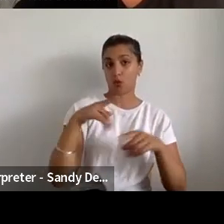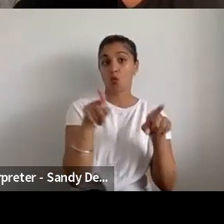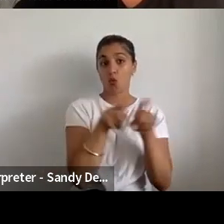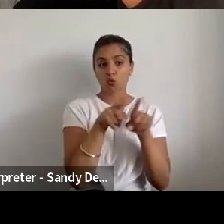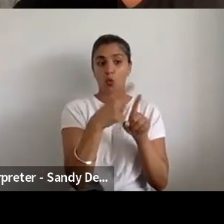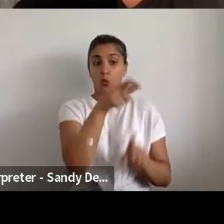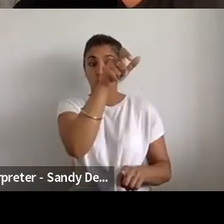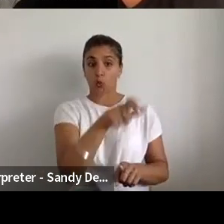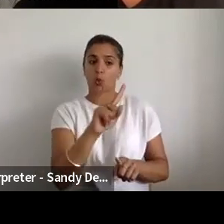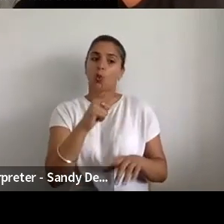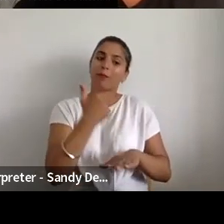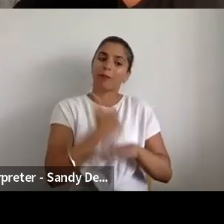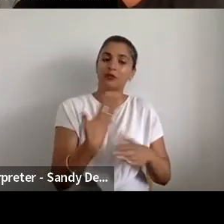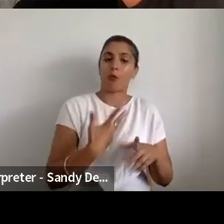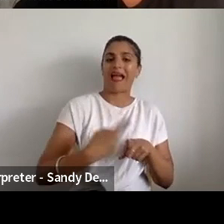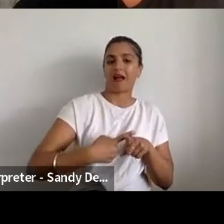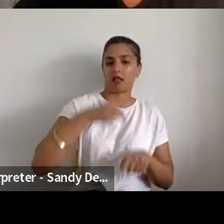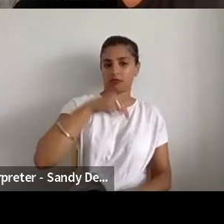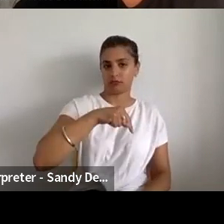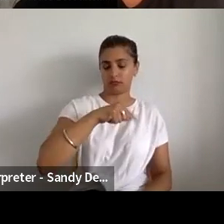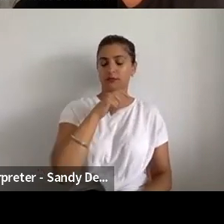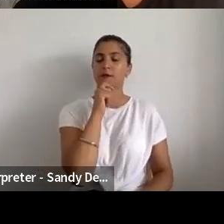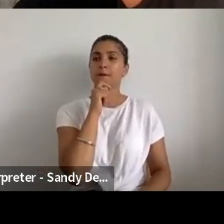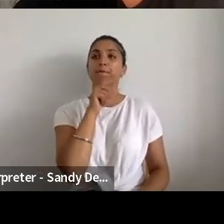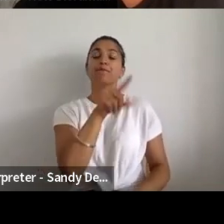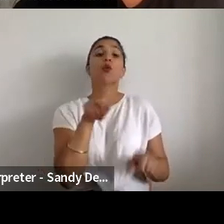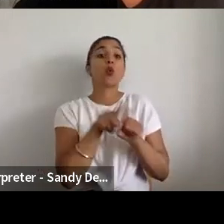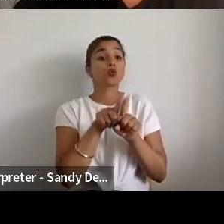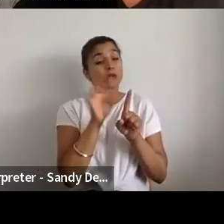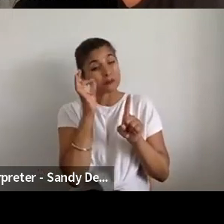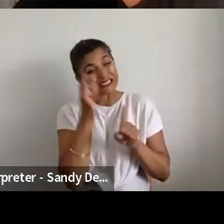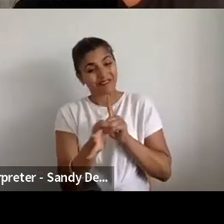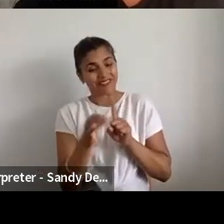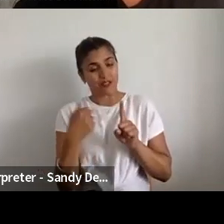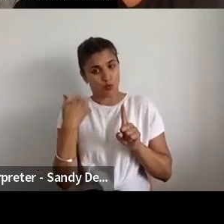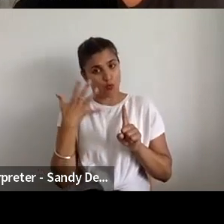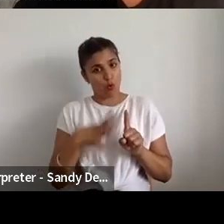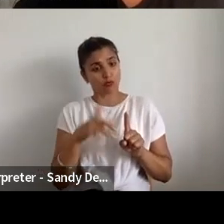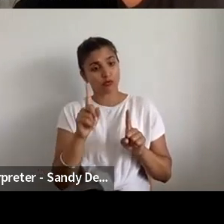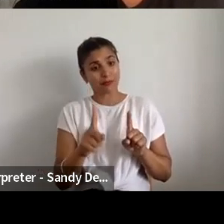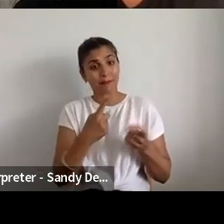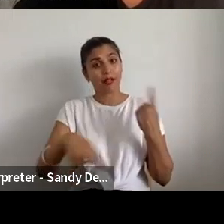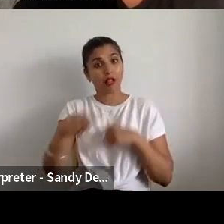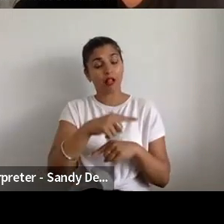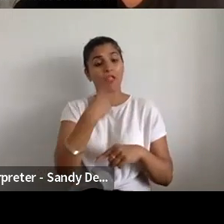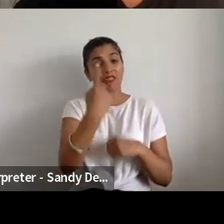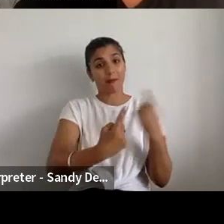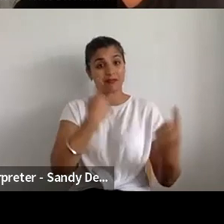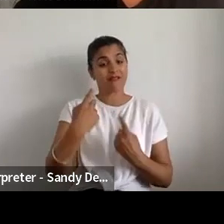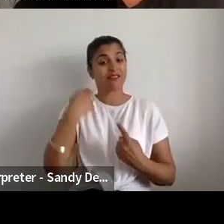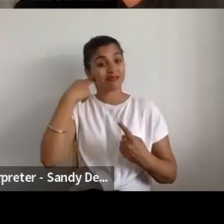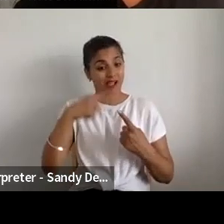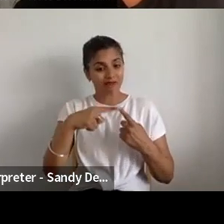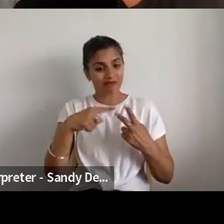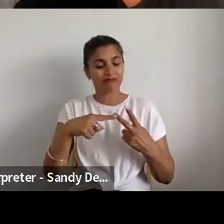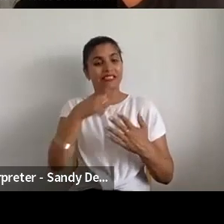artist but also specifically for artists that either identified as being deaf, disabled,